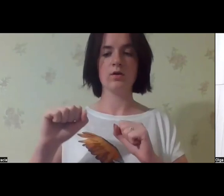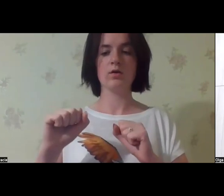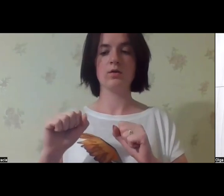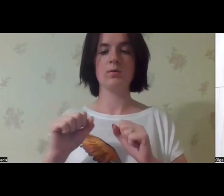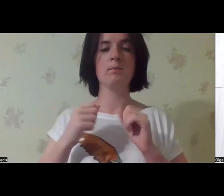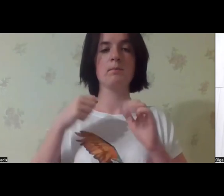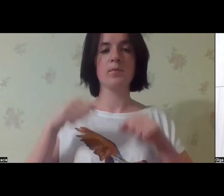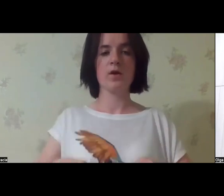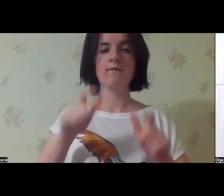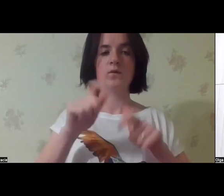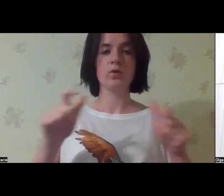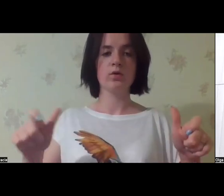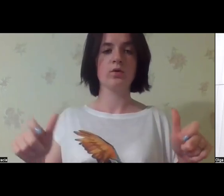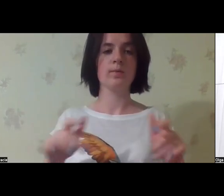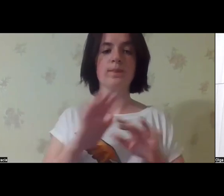the floor